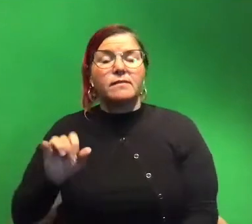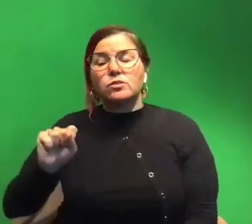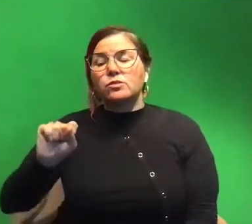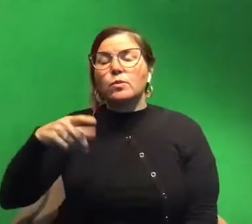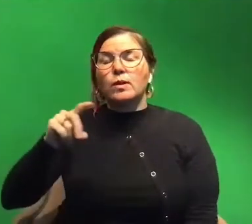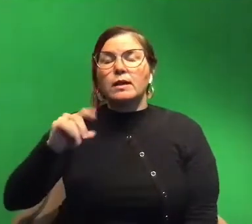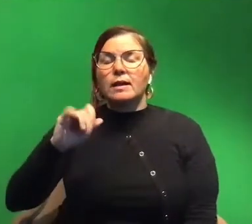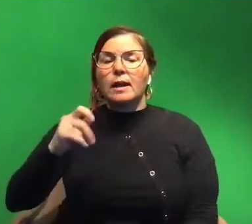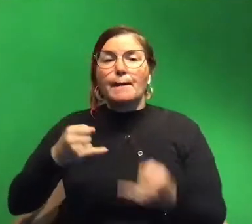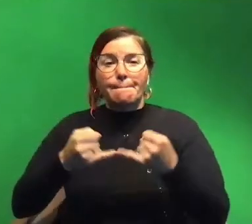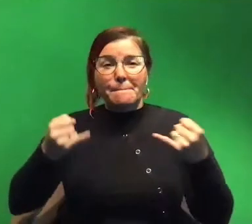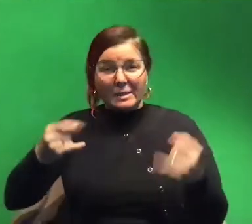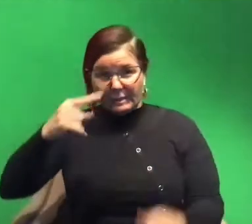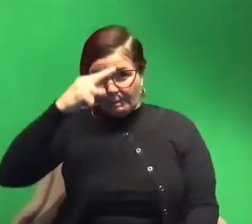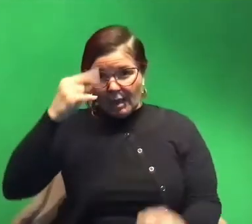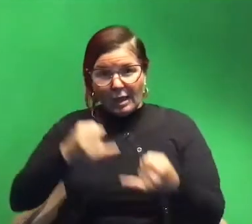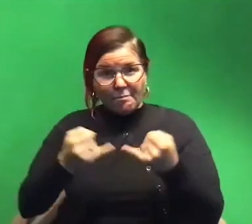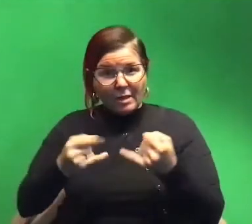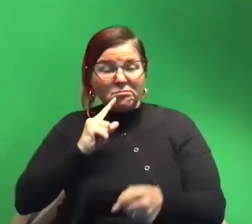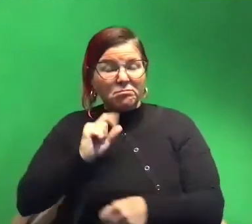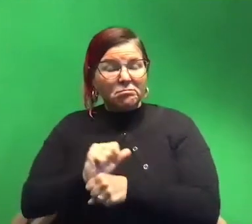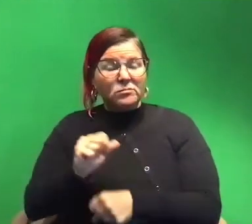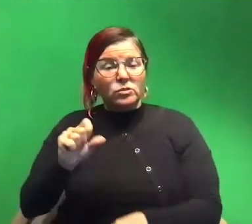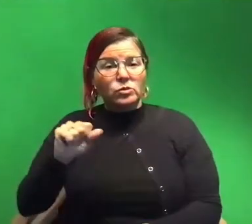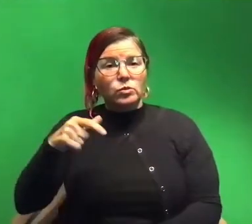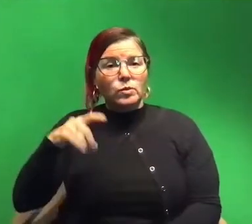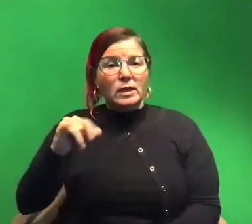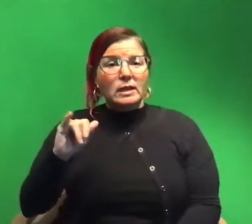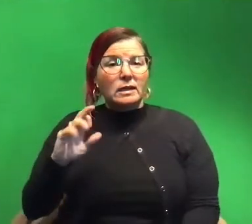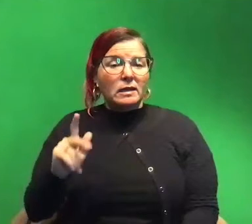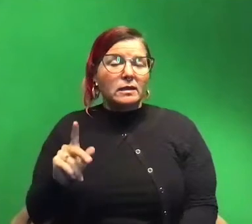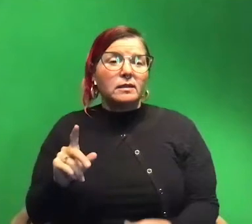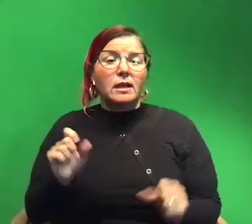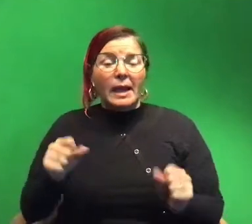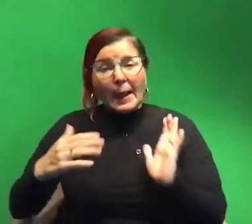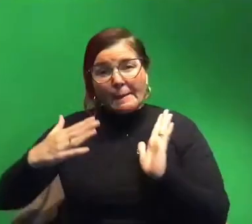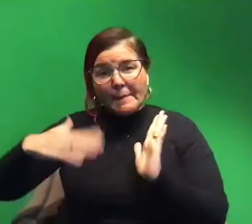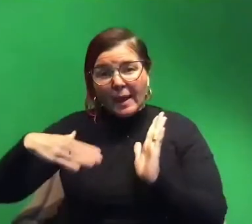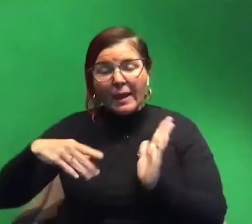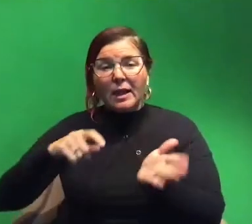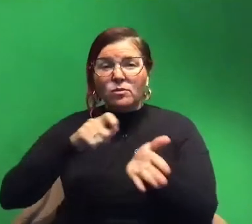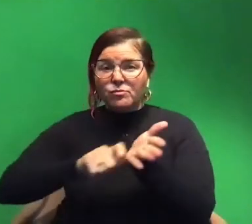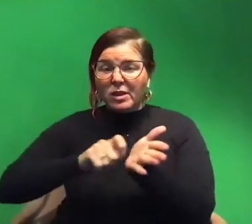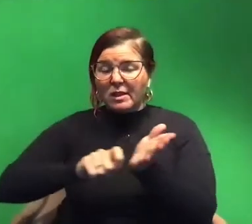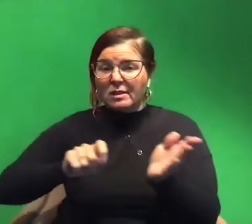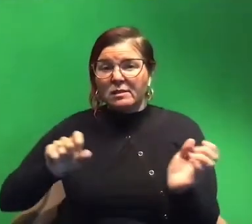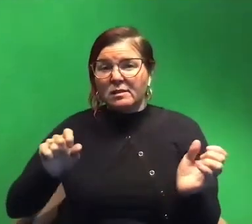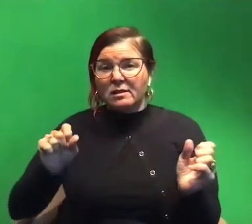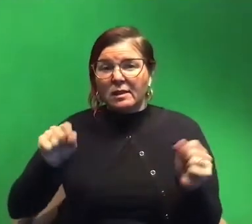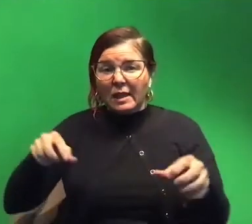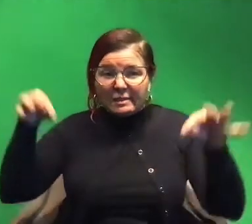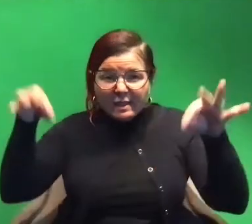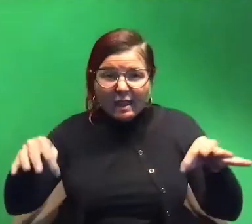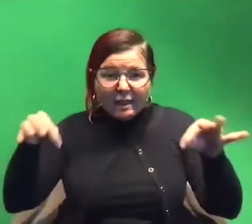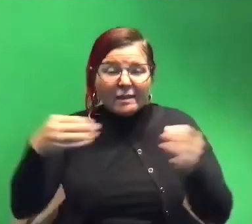black pasta that is legitimately squid ink. Um certainly you can paint with squid ink. You can write with squid ink. Like you can dye things with